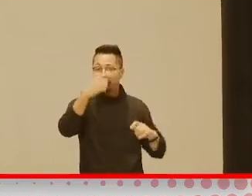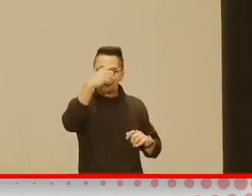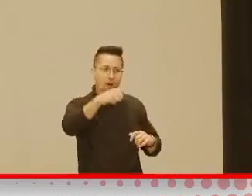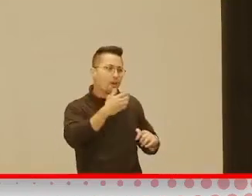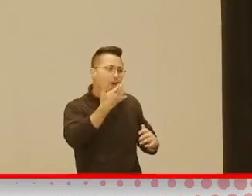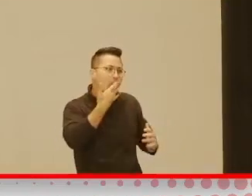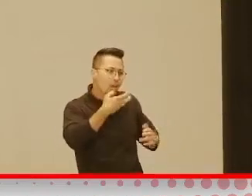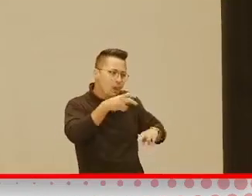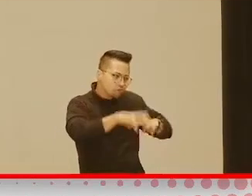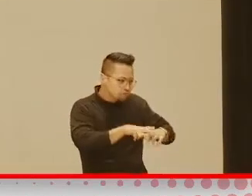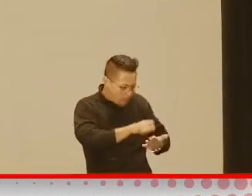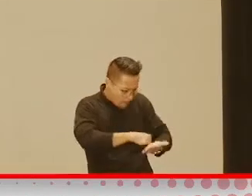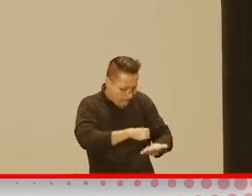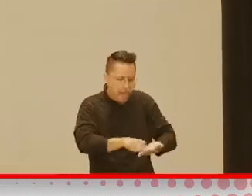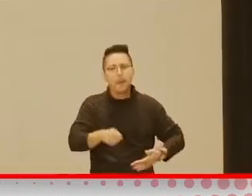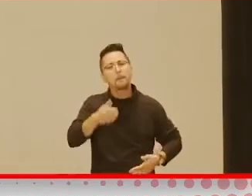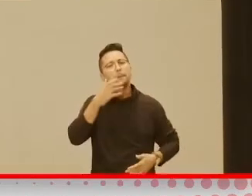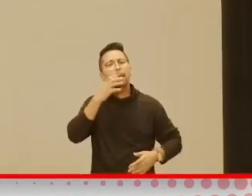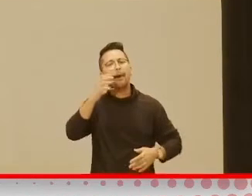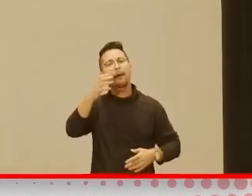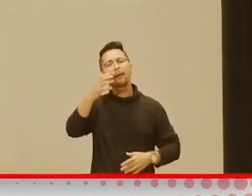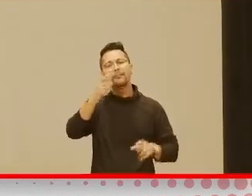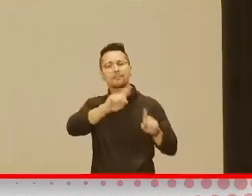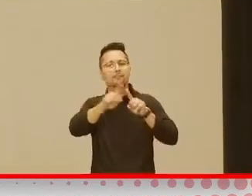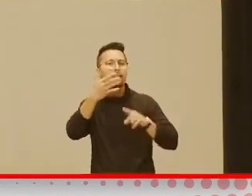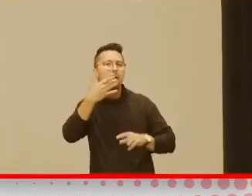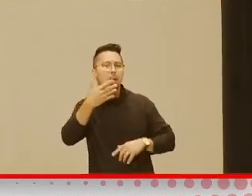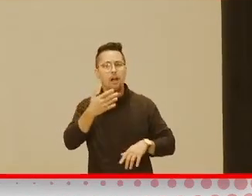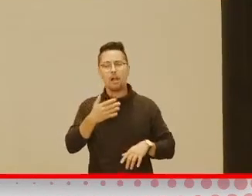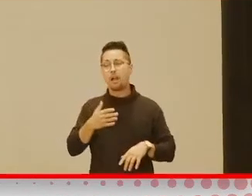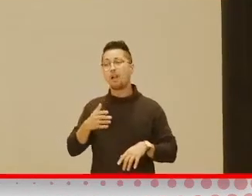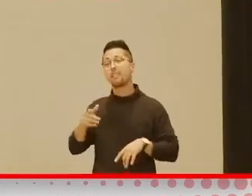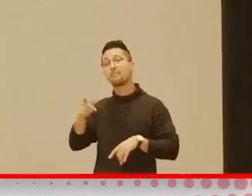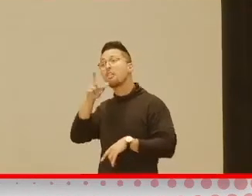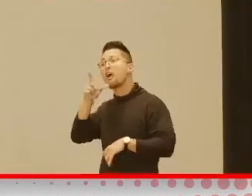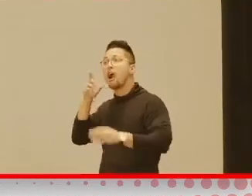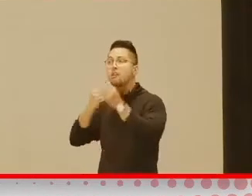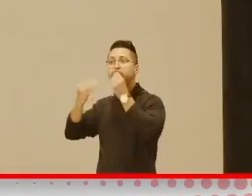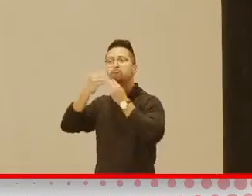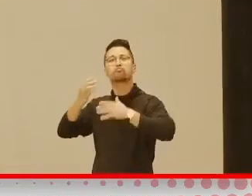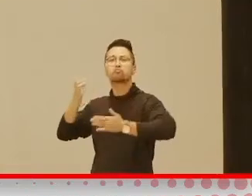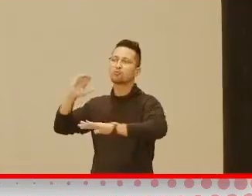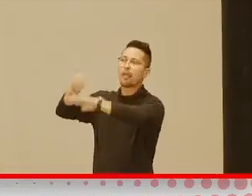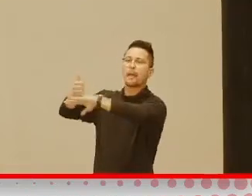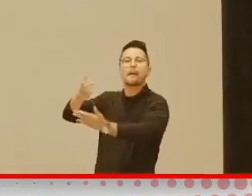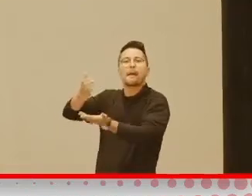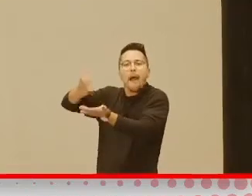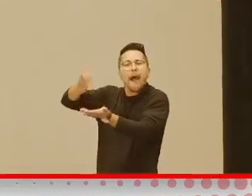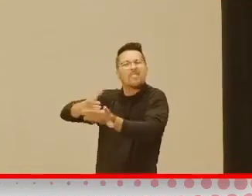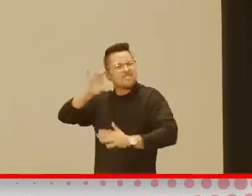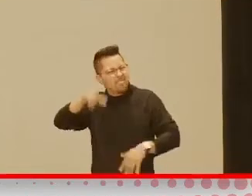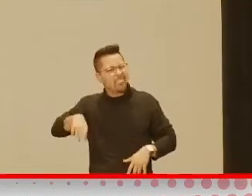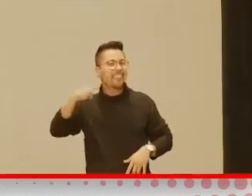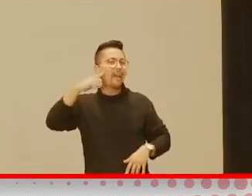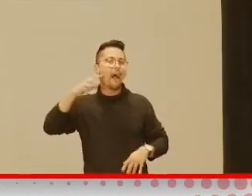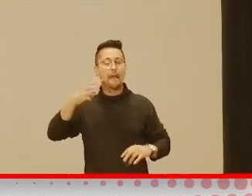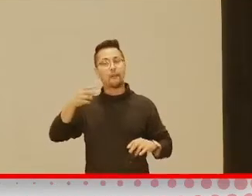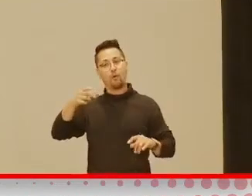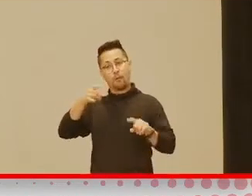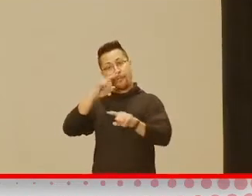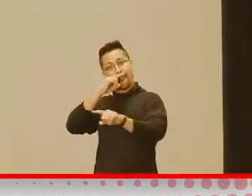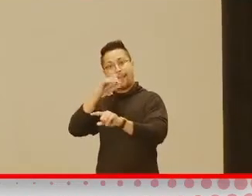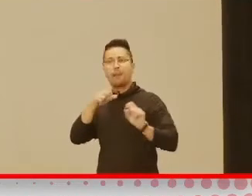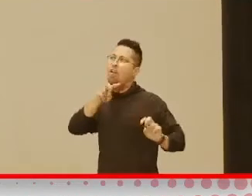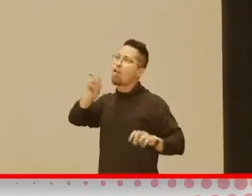and then it's going to be time for lunch. So we'll put a cup there and giving them those step-by-step things to look forward to and